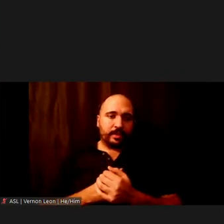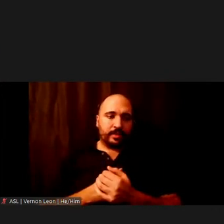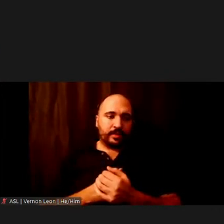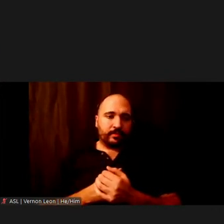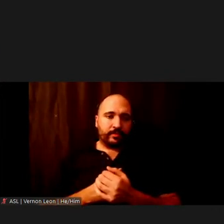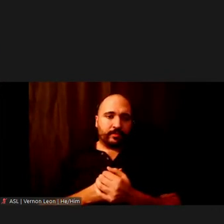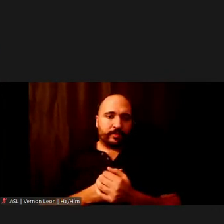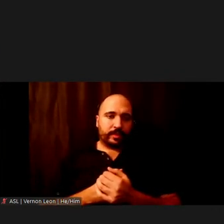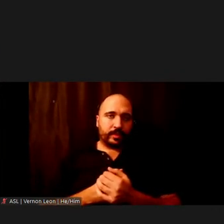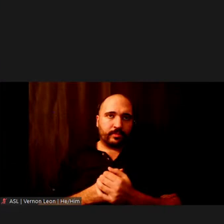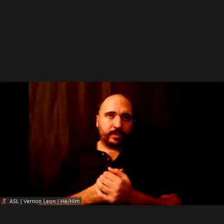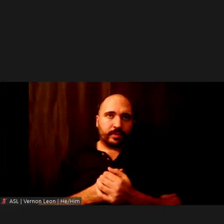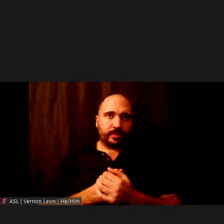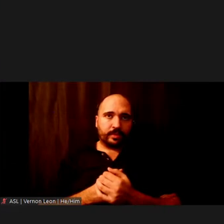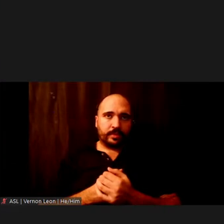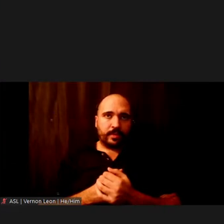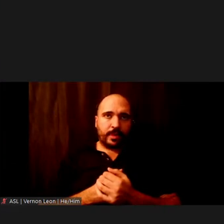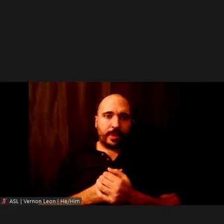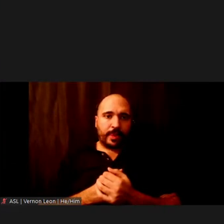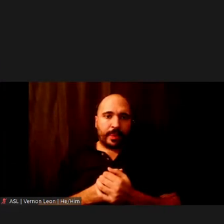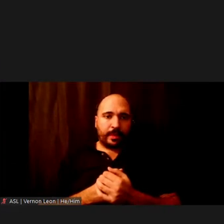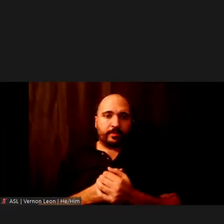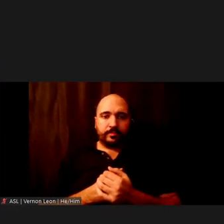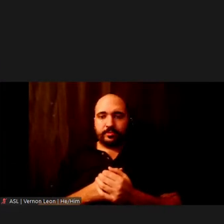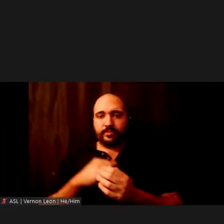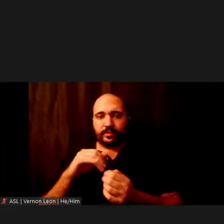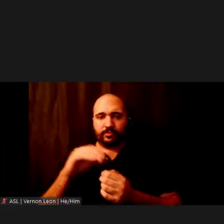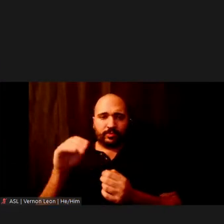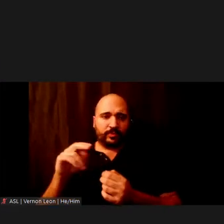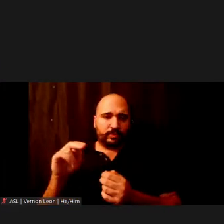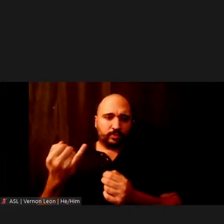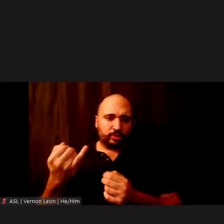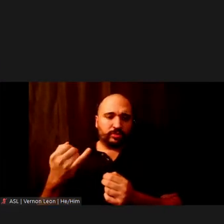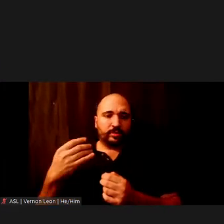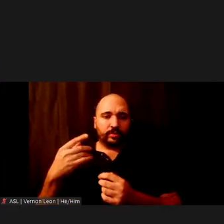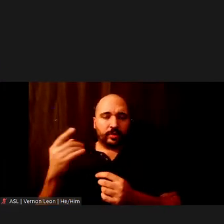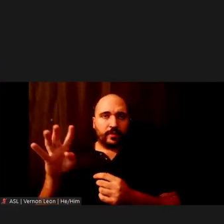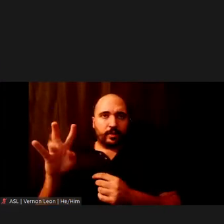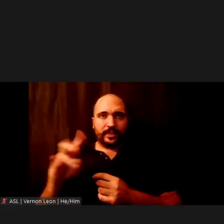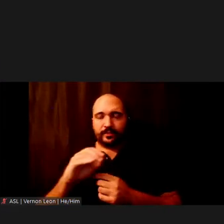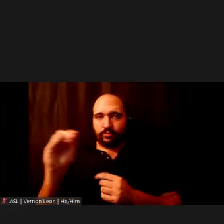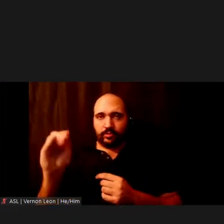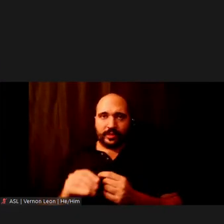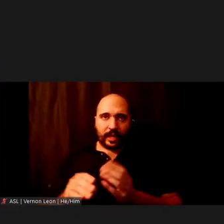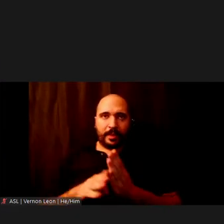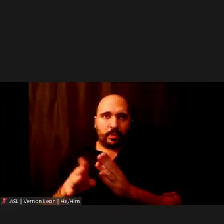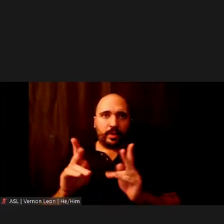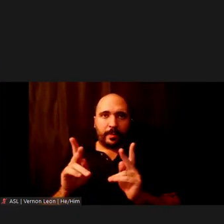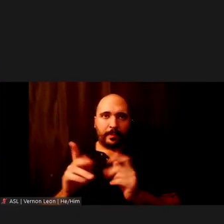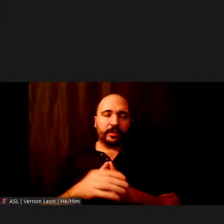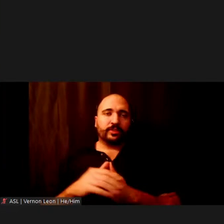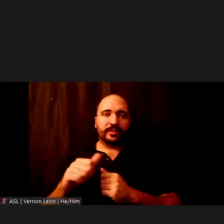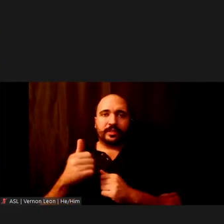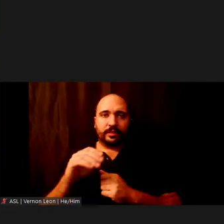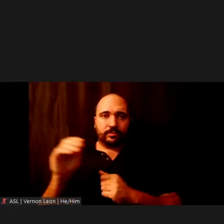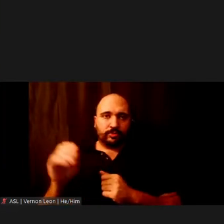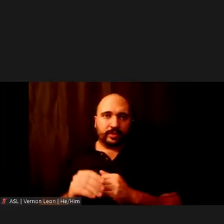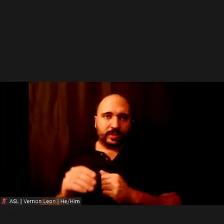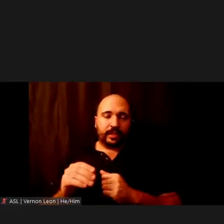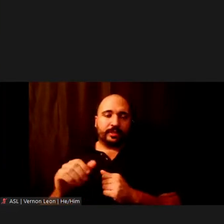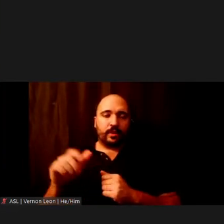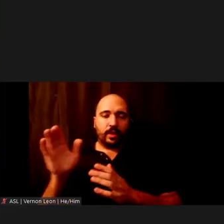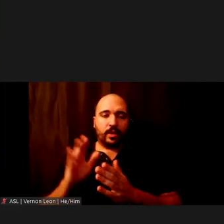The portions of New Jersey within our study area are comprised of roughly 47% minority populations, with 10% as low income.